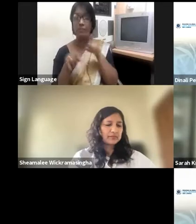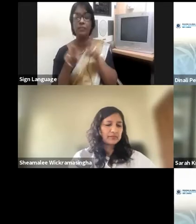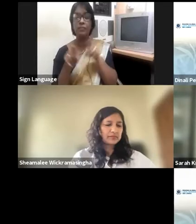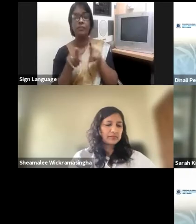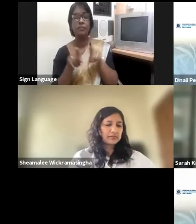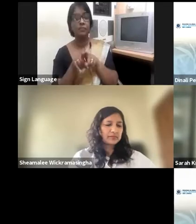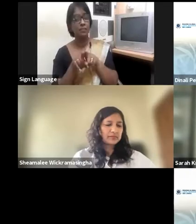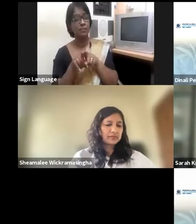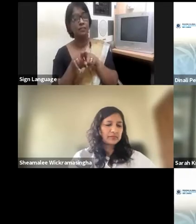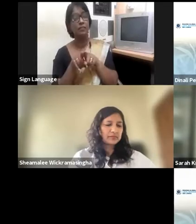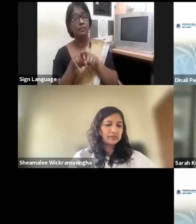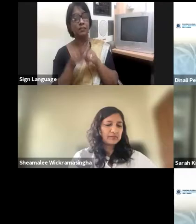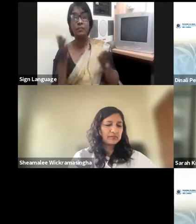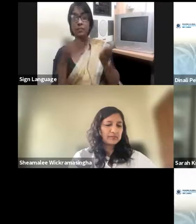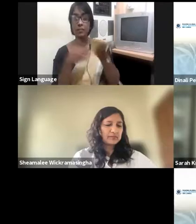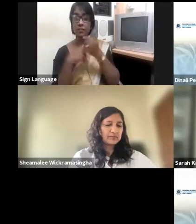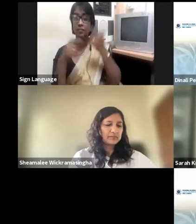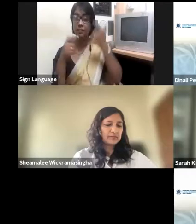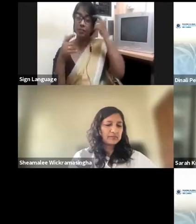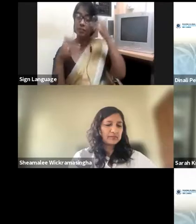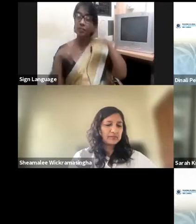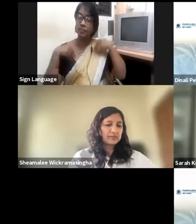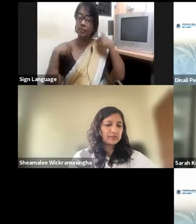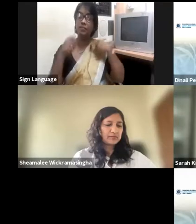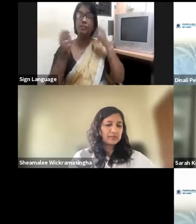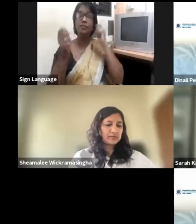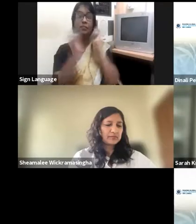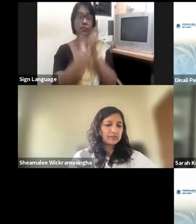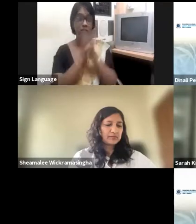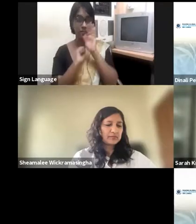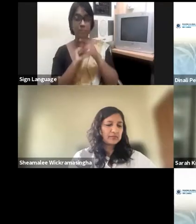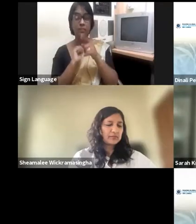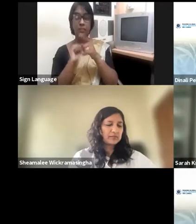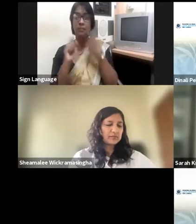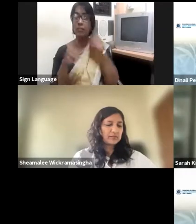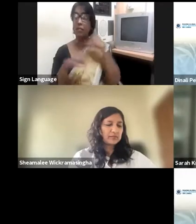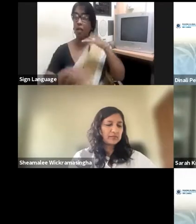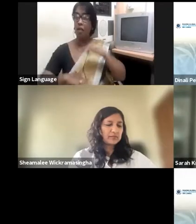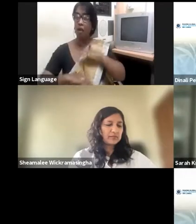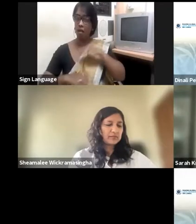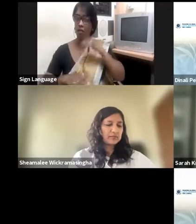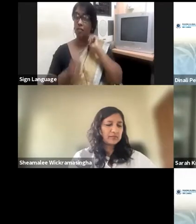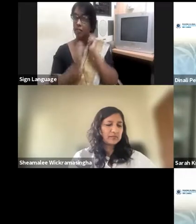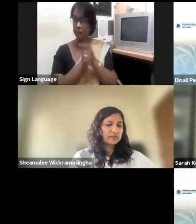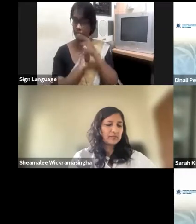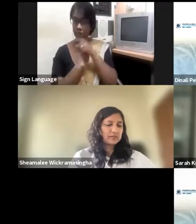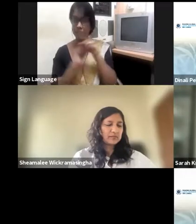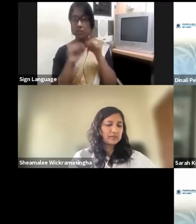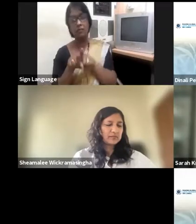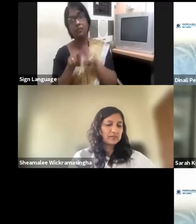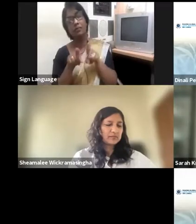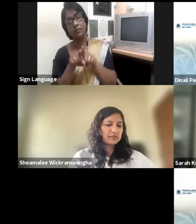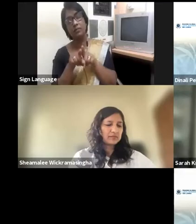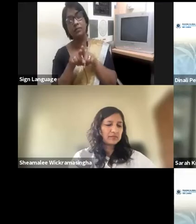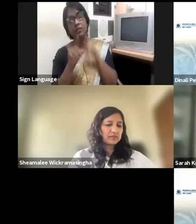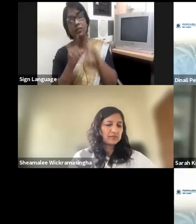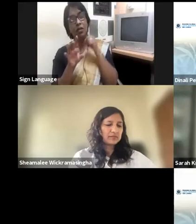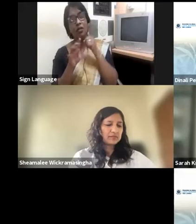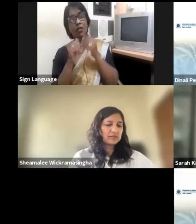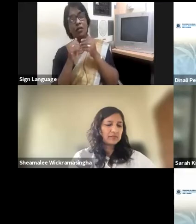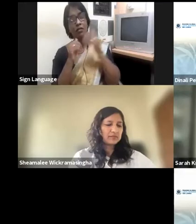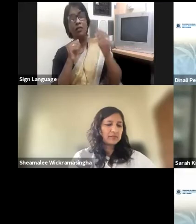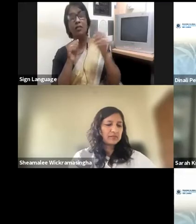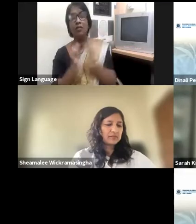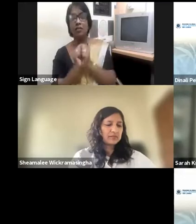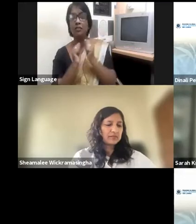the mindset is changed, and I'd love to see within the next five to ten years, we don't discuss this topic anymore. And we